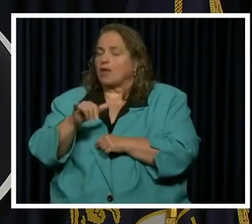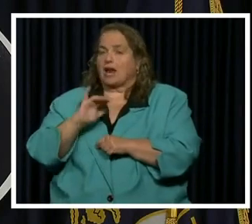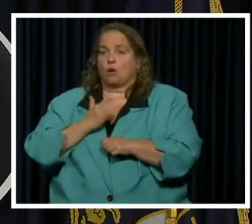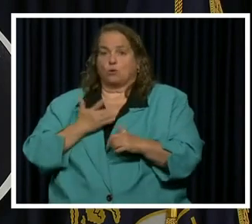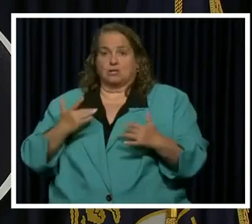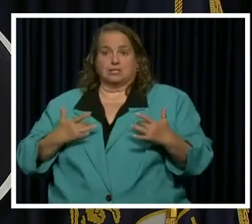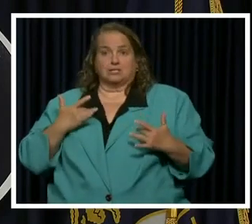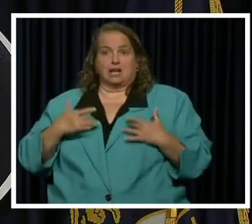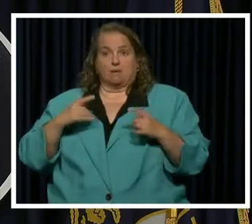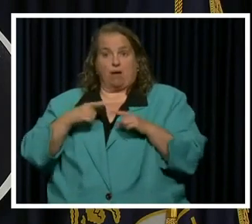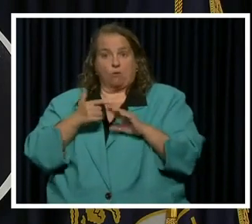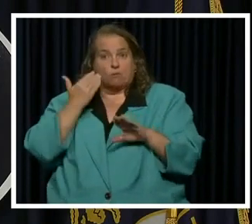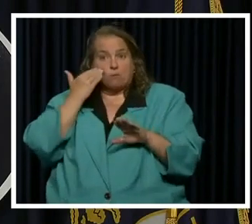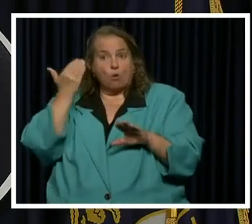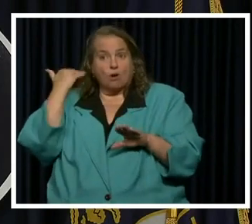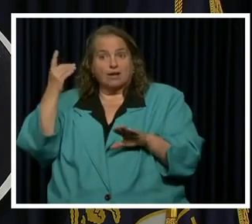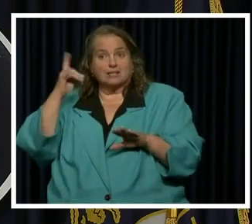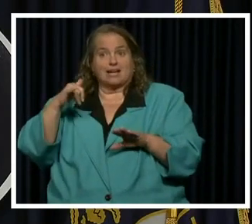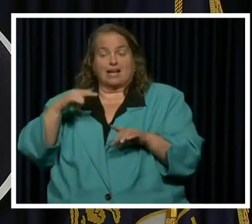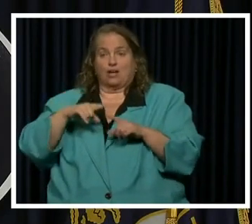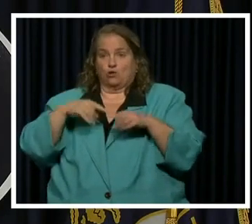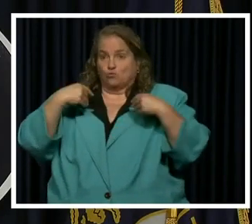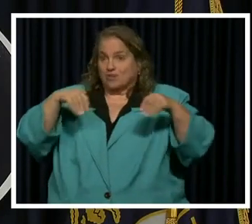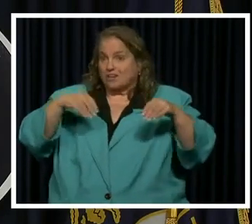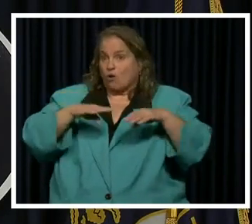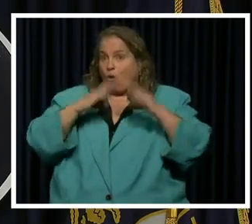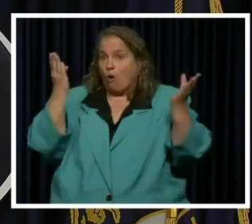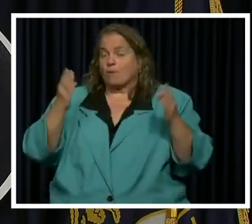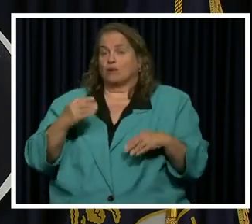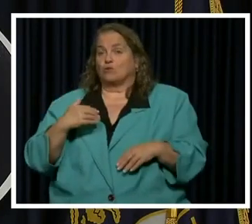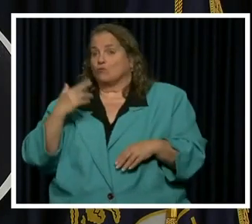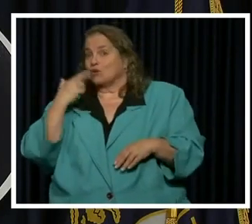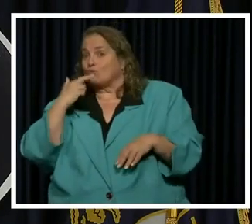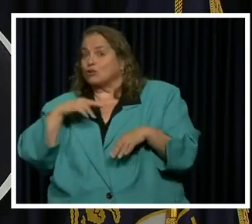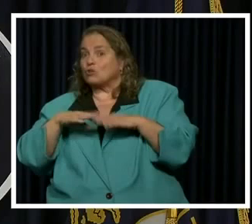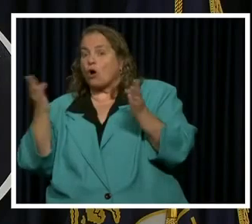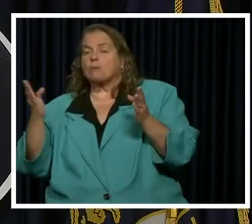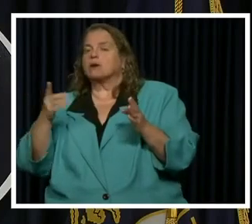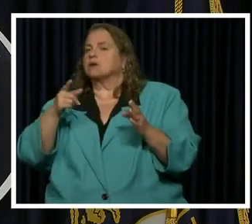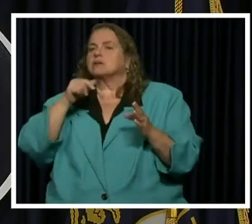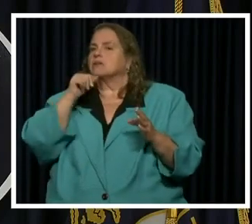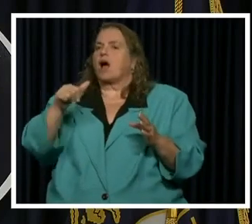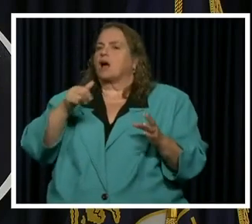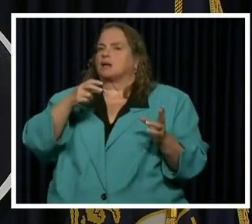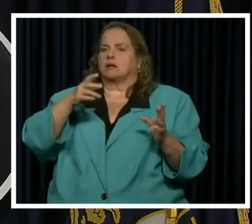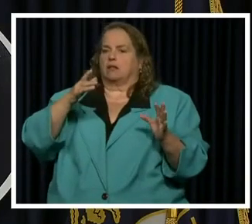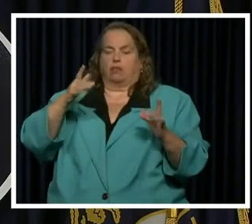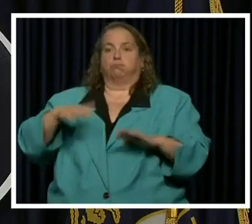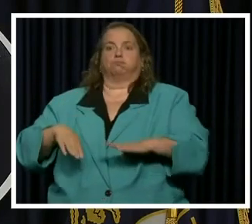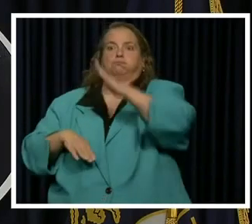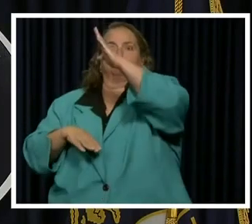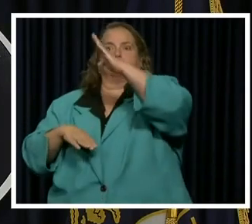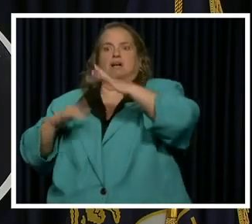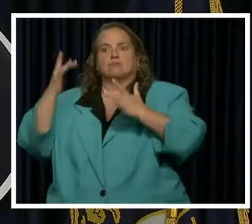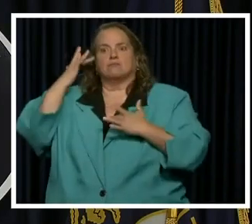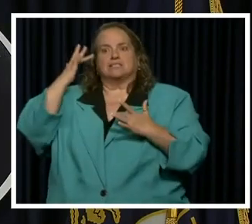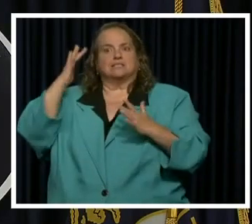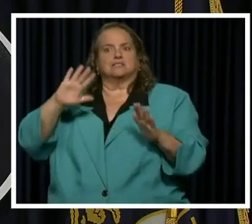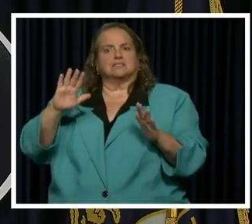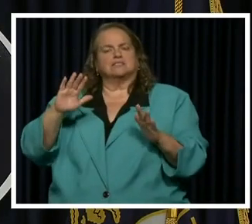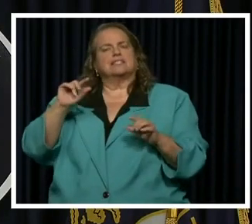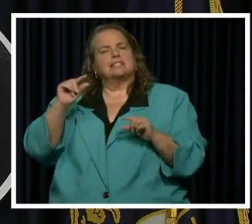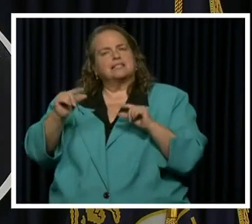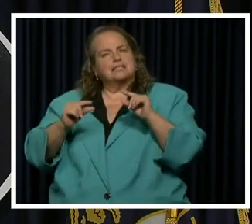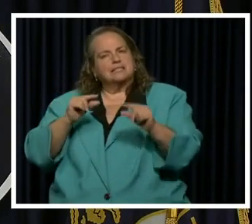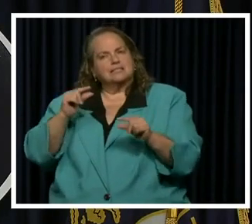excitement about Memorial Day, about retail and about restaurants doesn't transition into a spike. Let's do it in moderation and